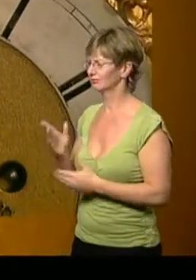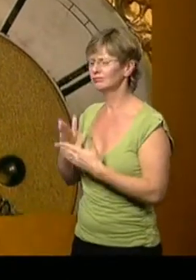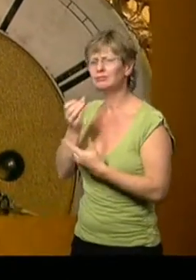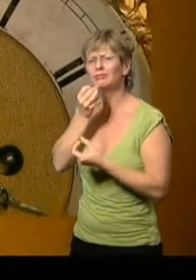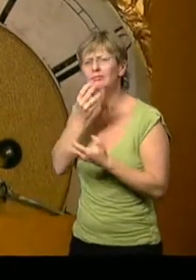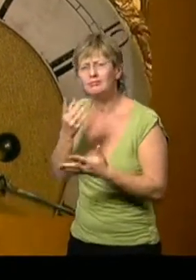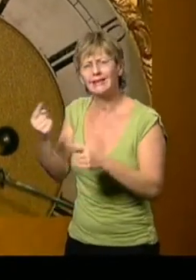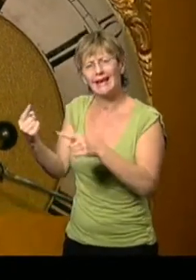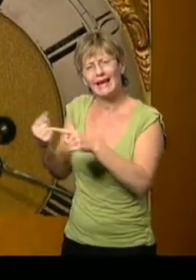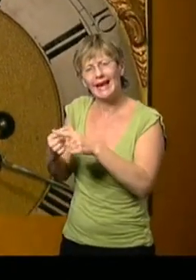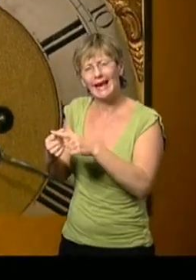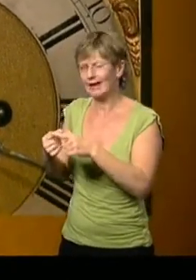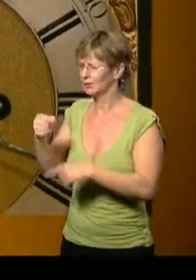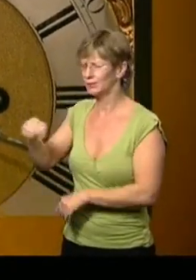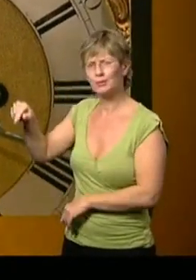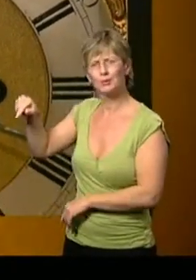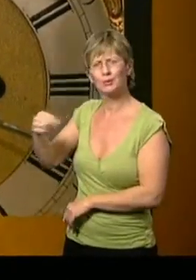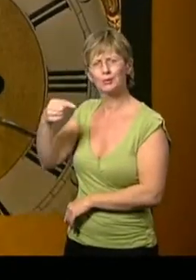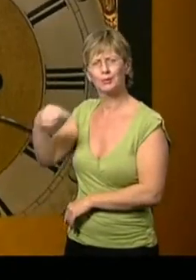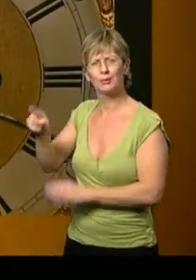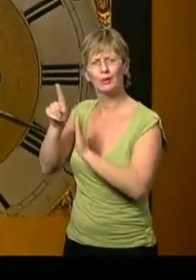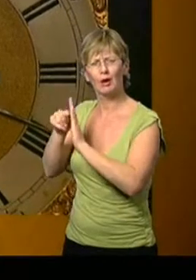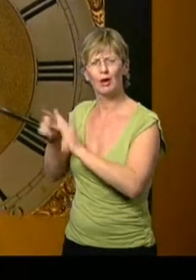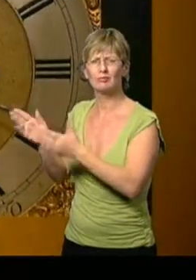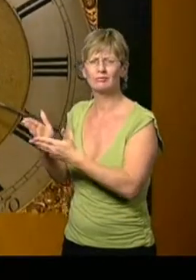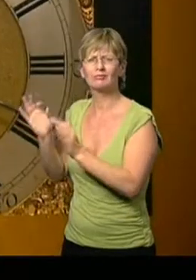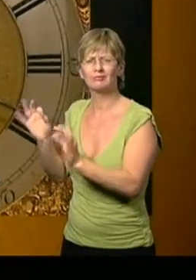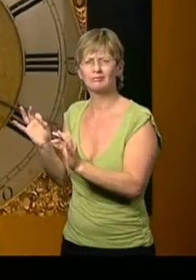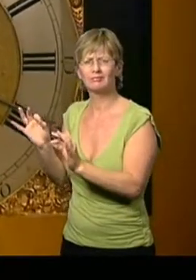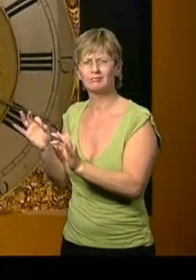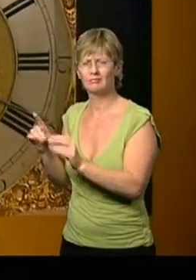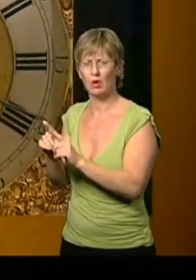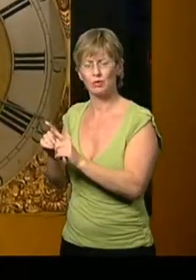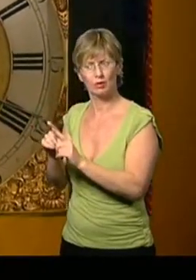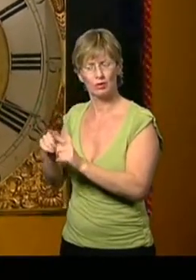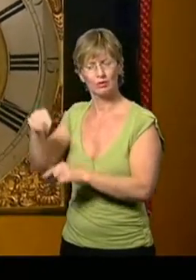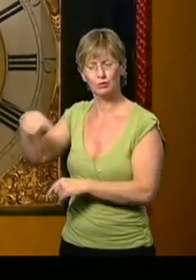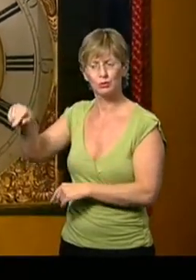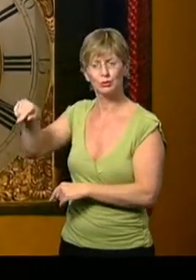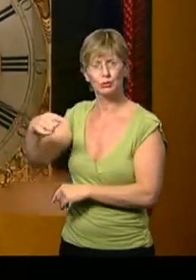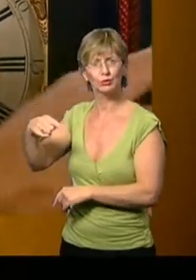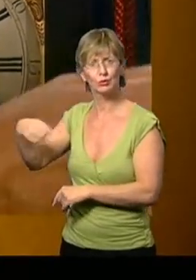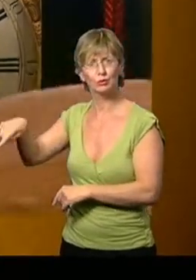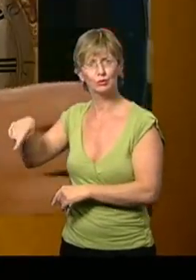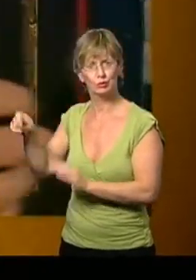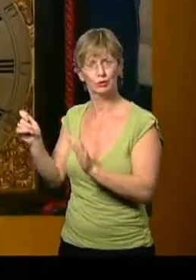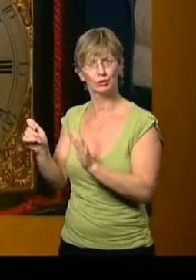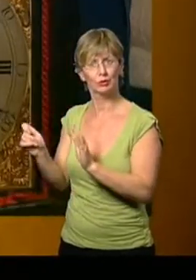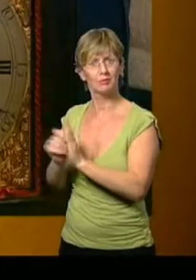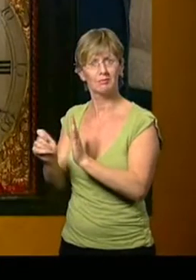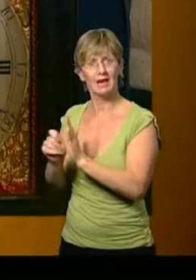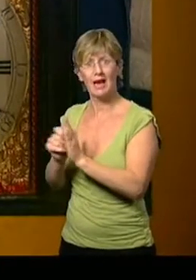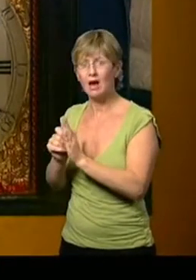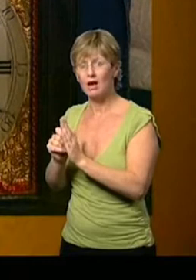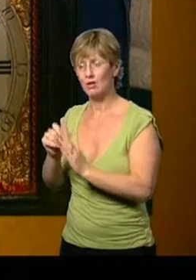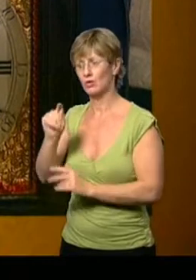lovely English striking bracket clock. I like it very much. Oh, it does also chime on the quarters. Really? Well, it